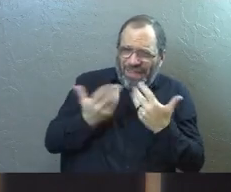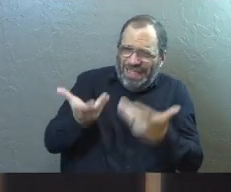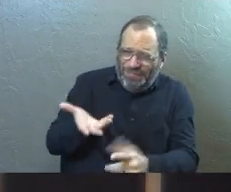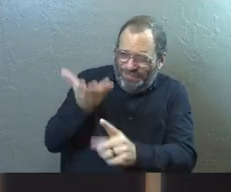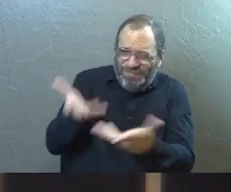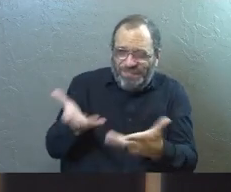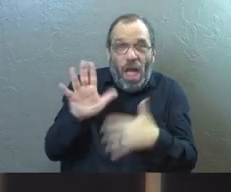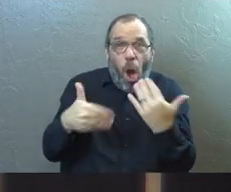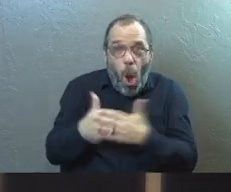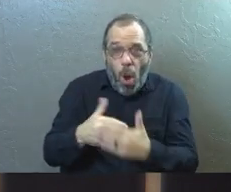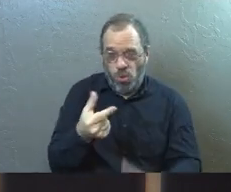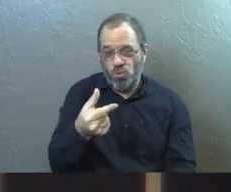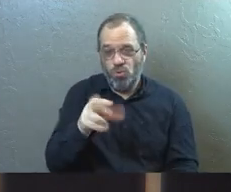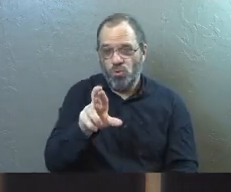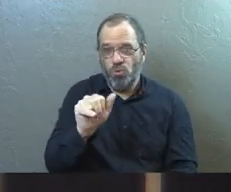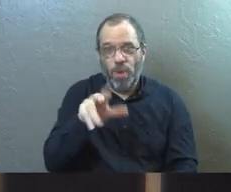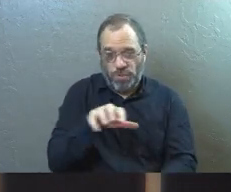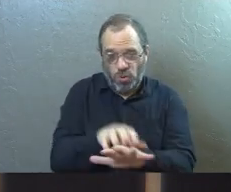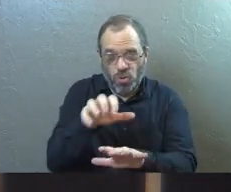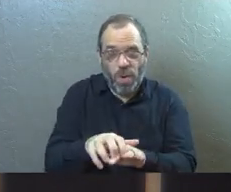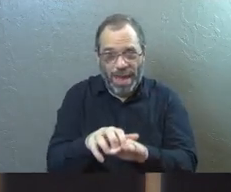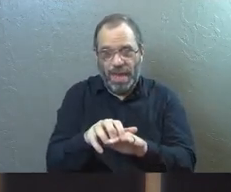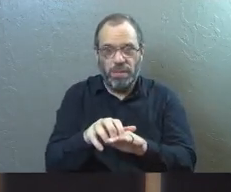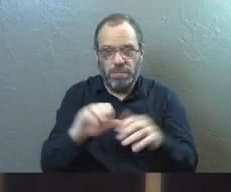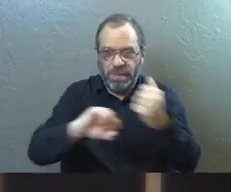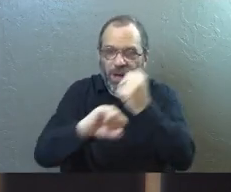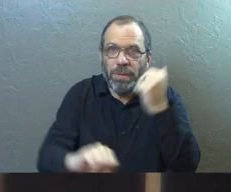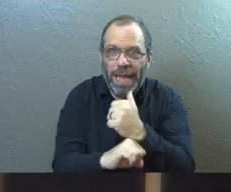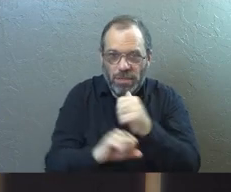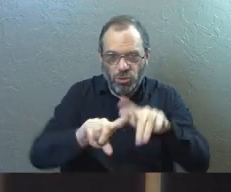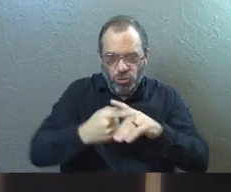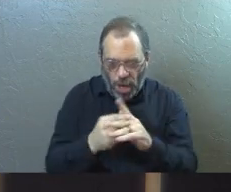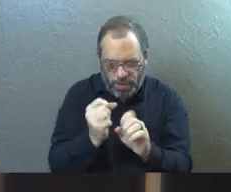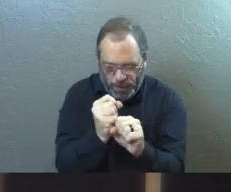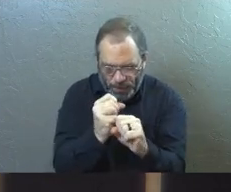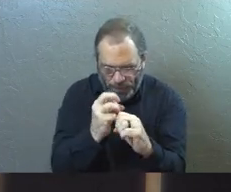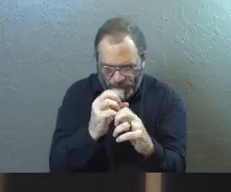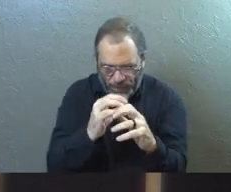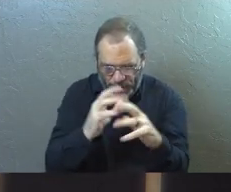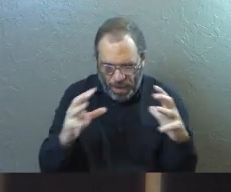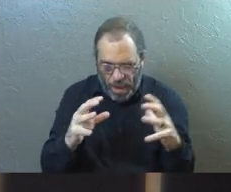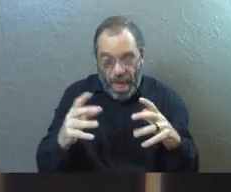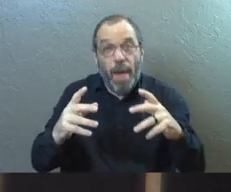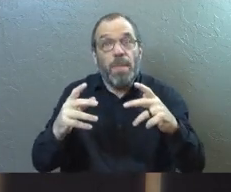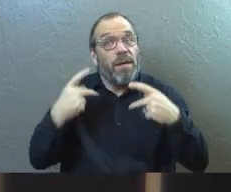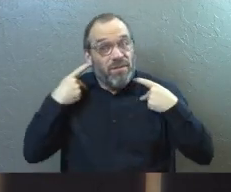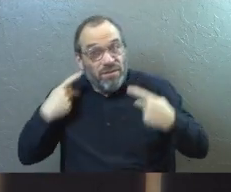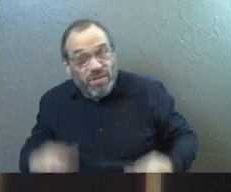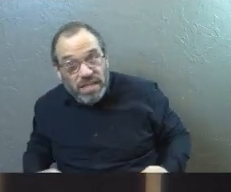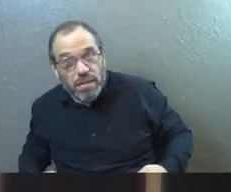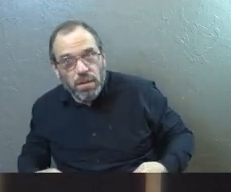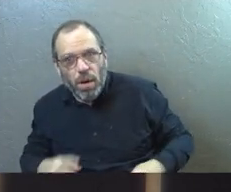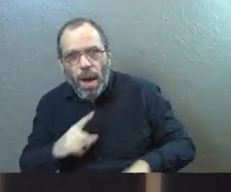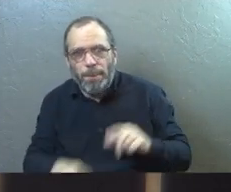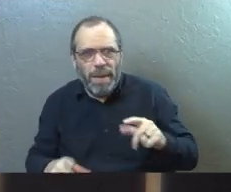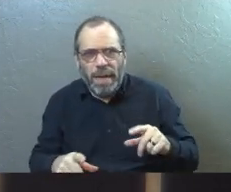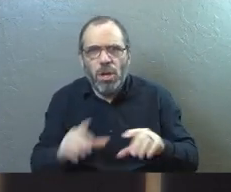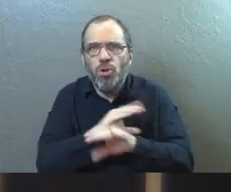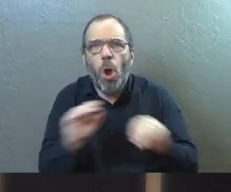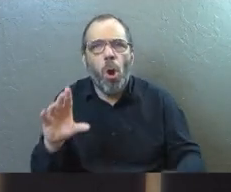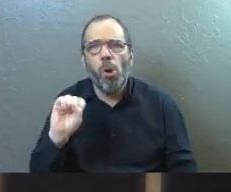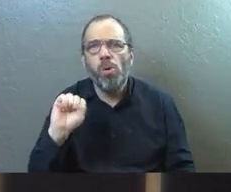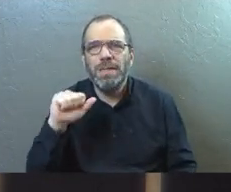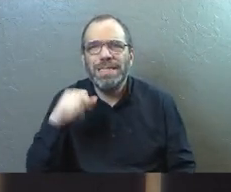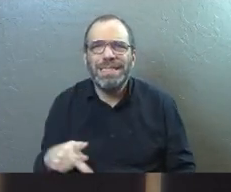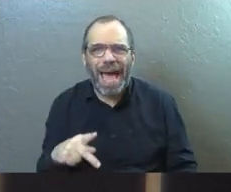It's how the rest of the grapes stand up. It's their foundation. And not only is it their physical foundation, but you're not going to get any sap